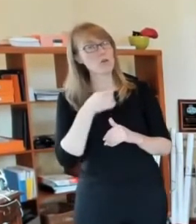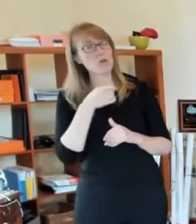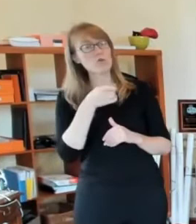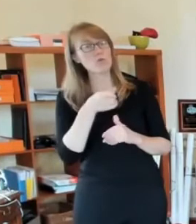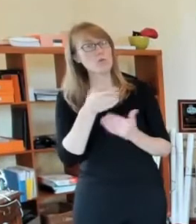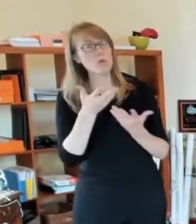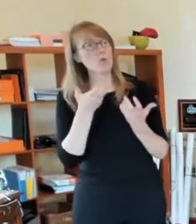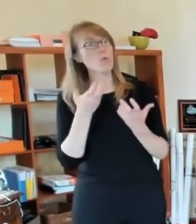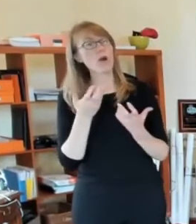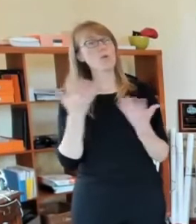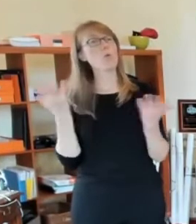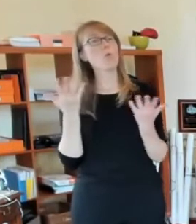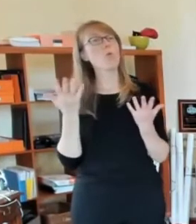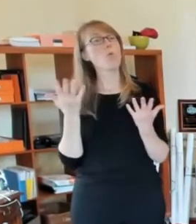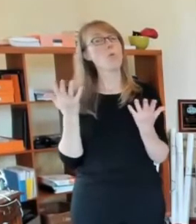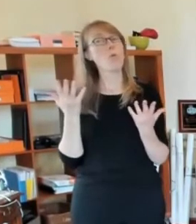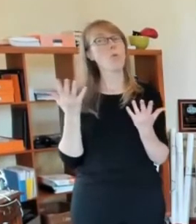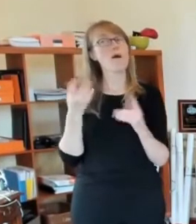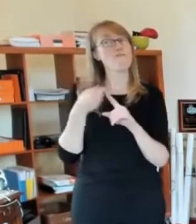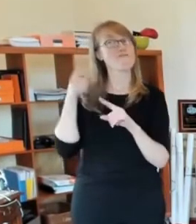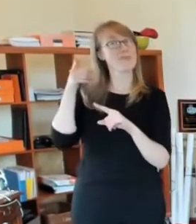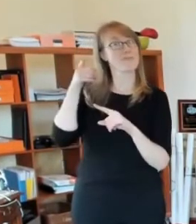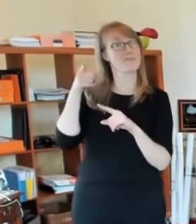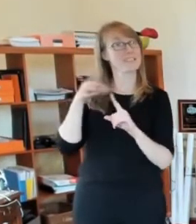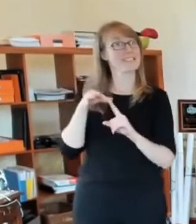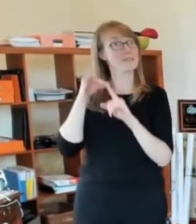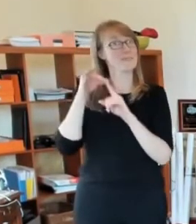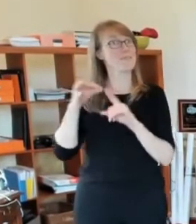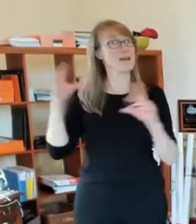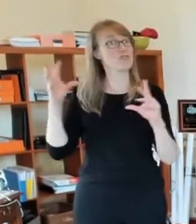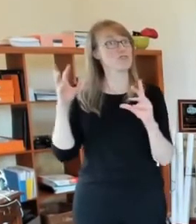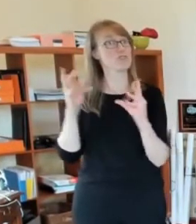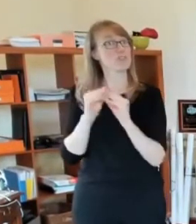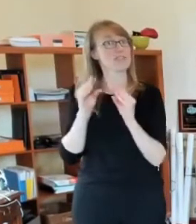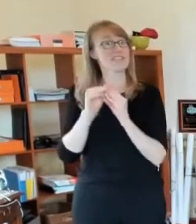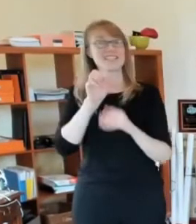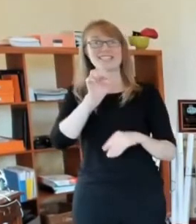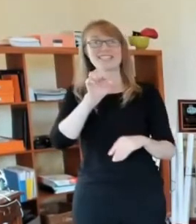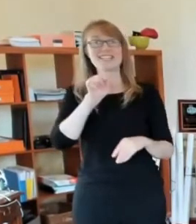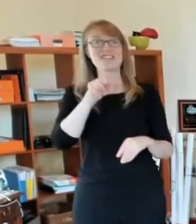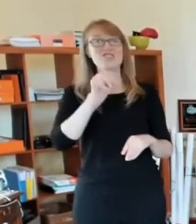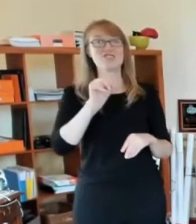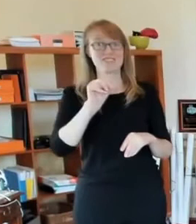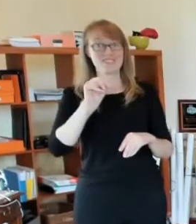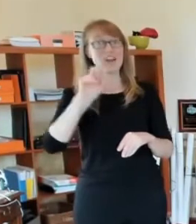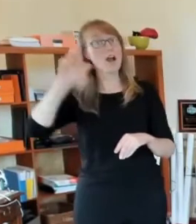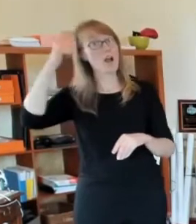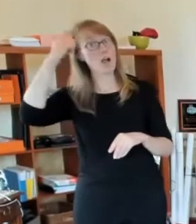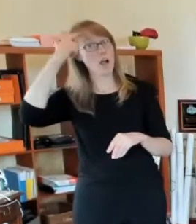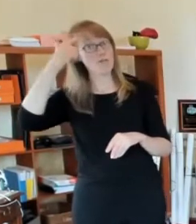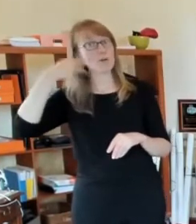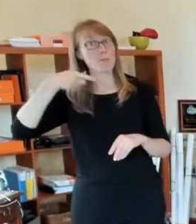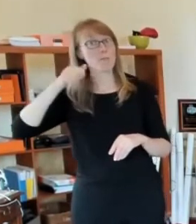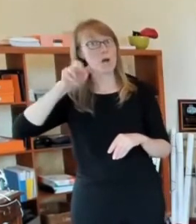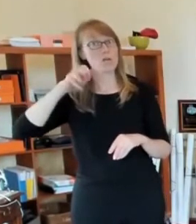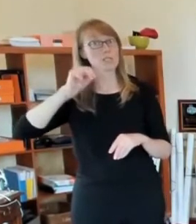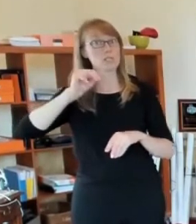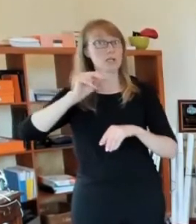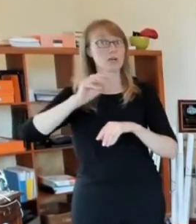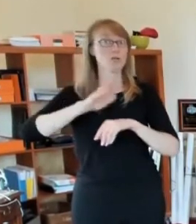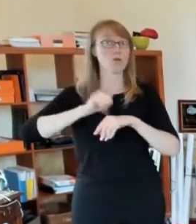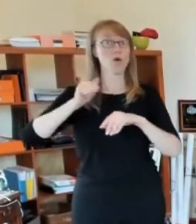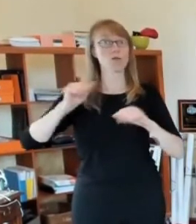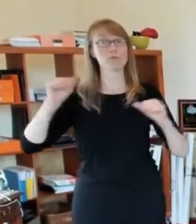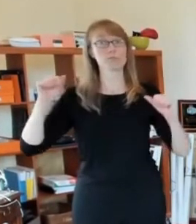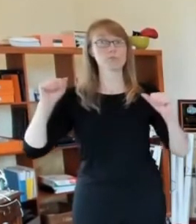out of the special session that the governor called to deal with public safety in the city of St. Louis and across the state. So we